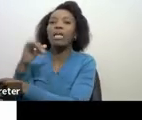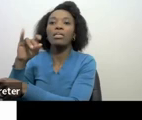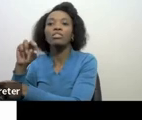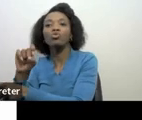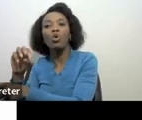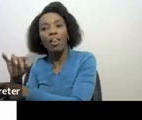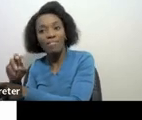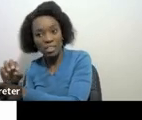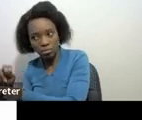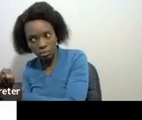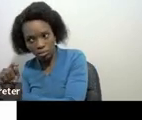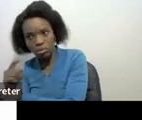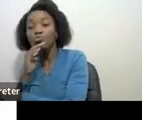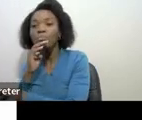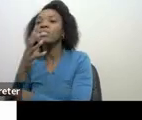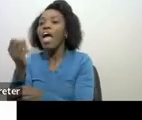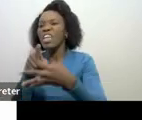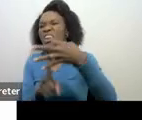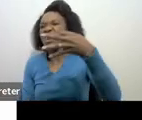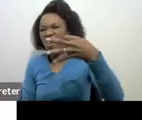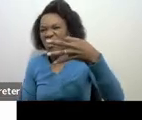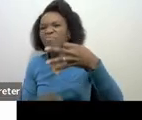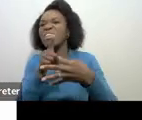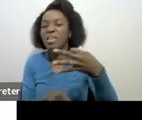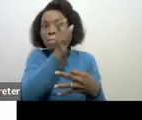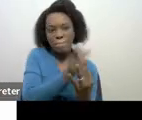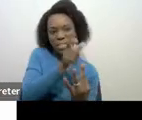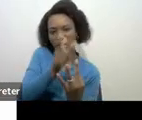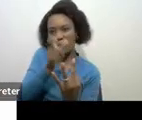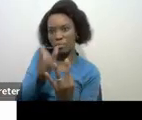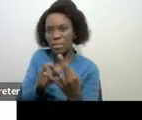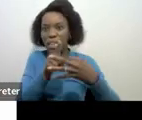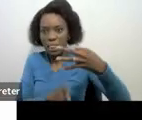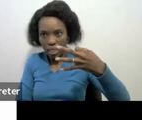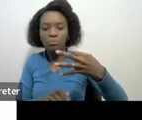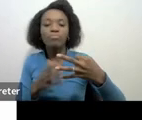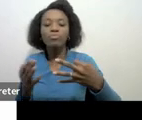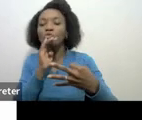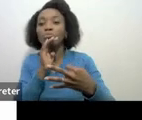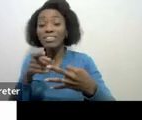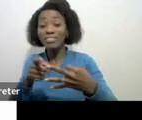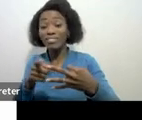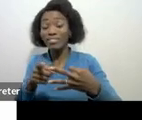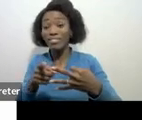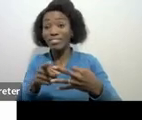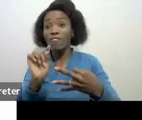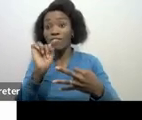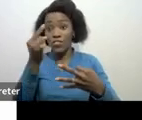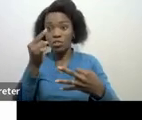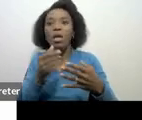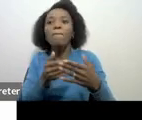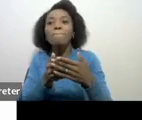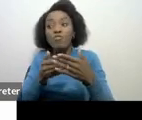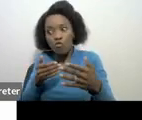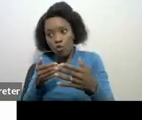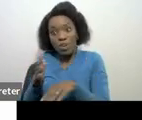with insolvent estate so the insolvent person for the period before sequestration that is our first taxpayer then